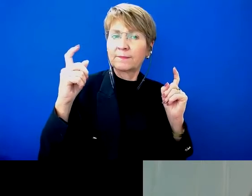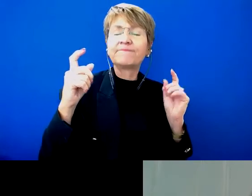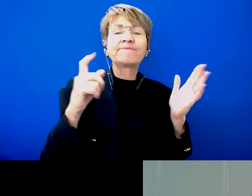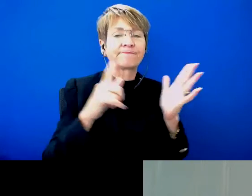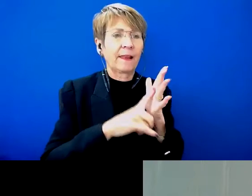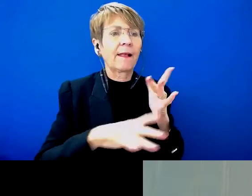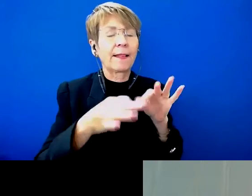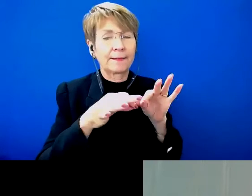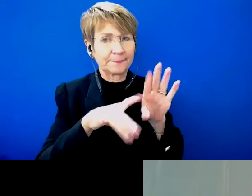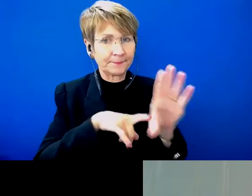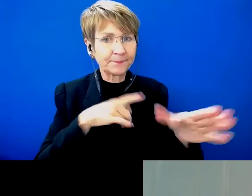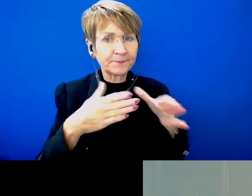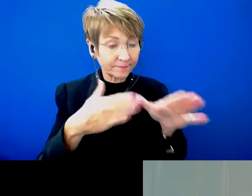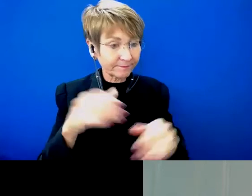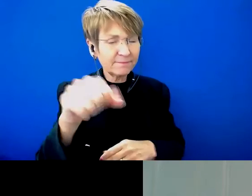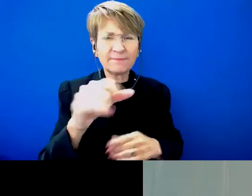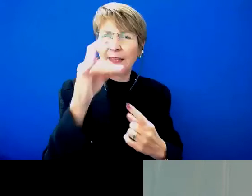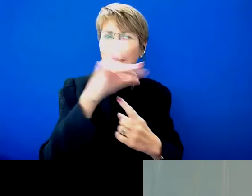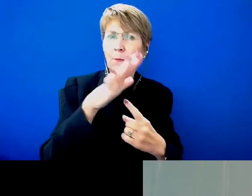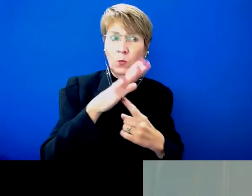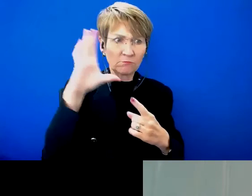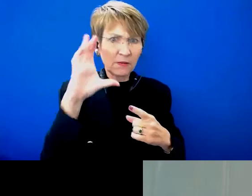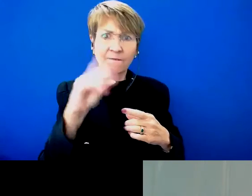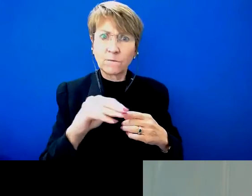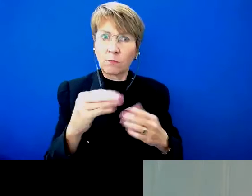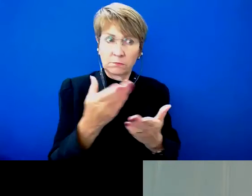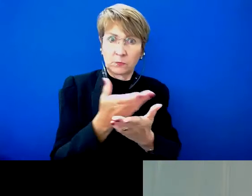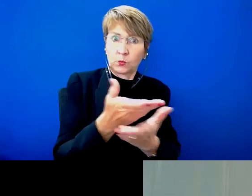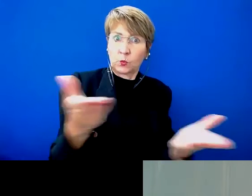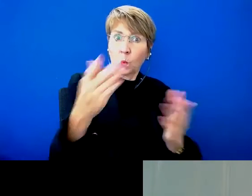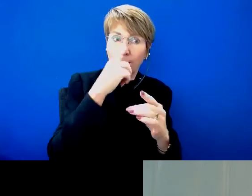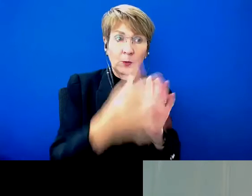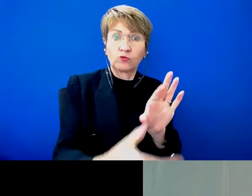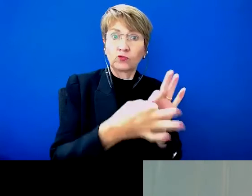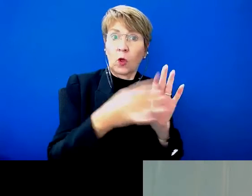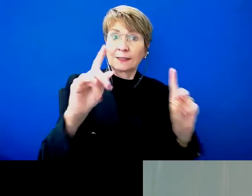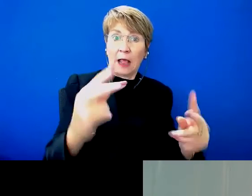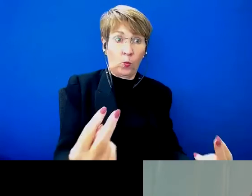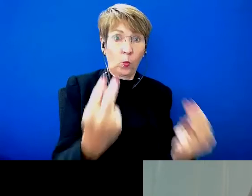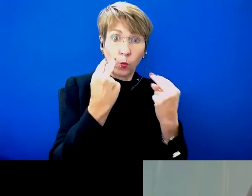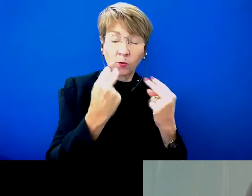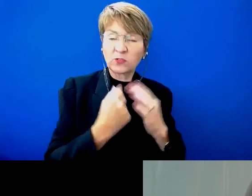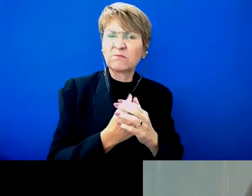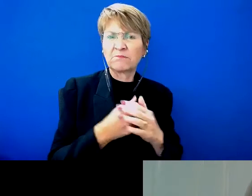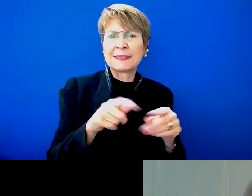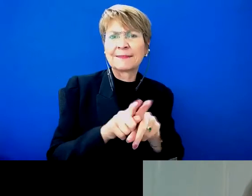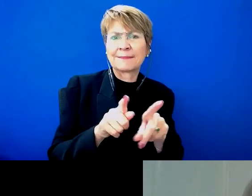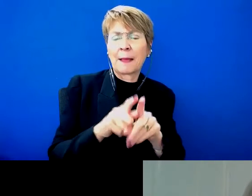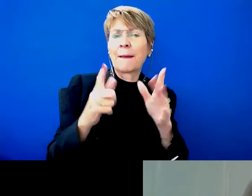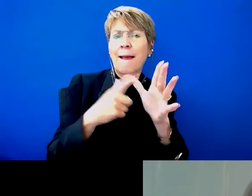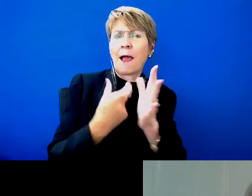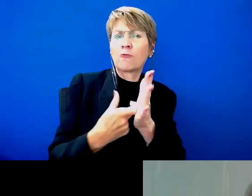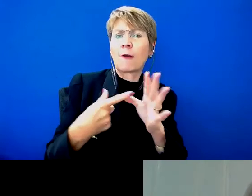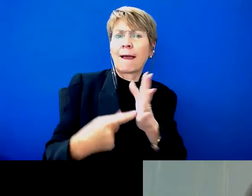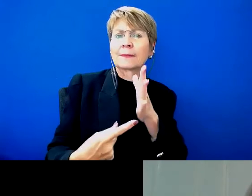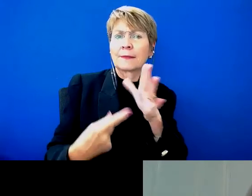so important to hear the lived experience of people here today. And I think we're also hearing that in the Arata membership from particularly AT